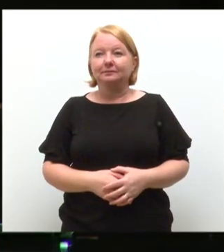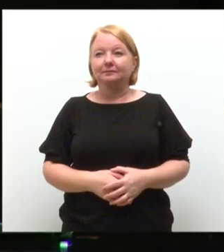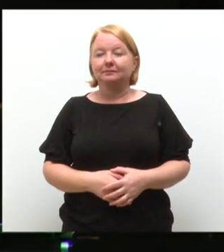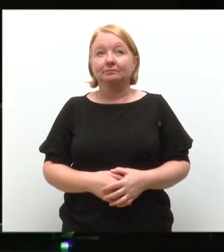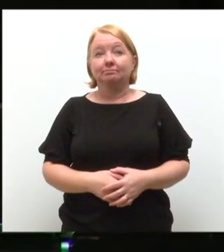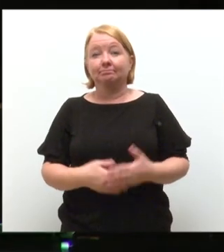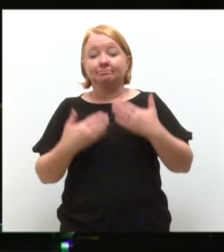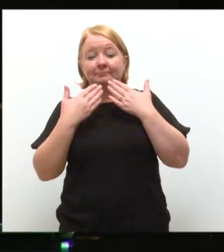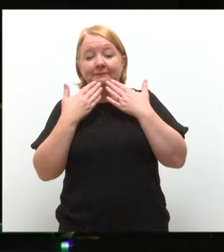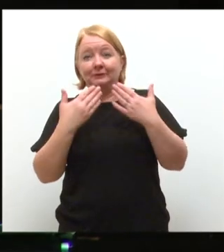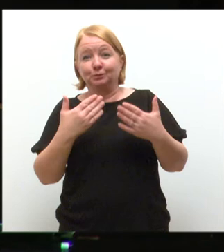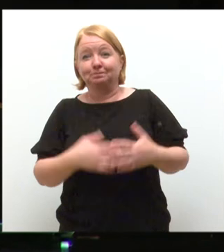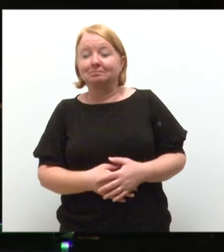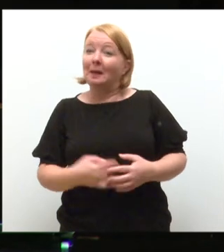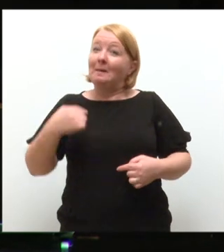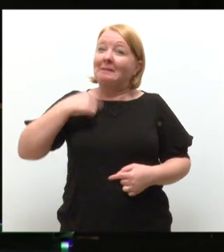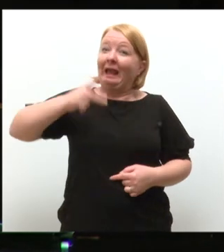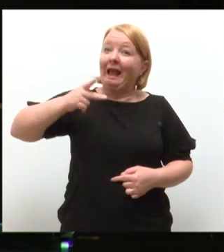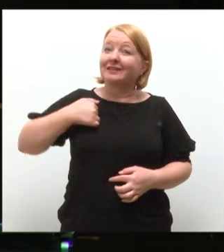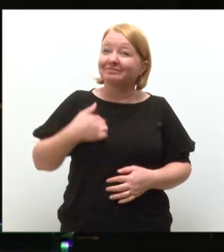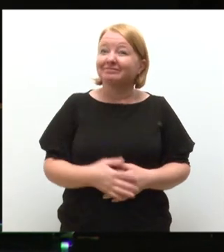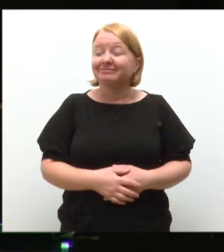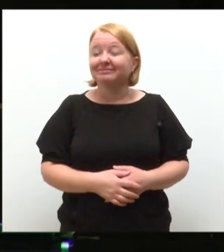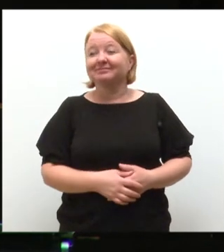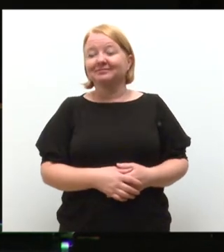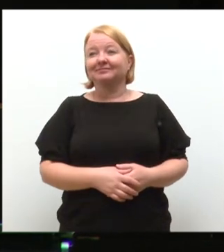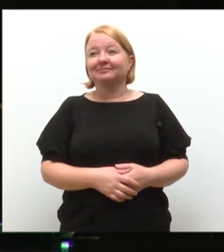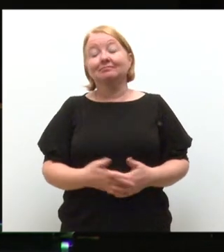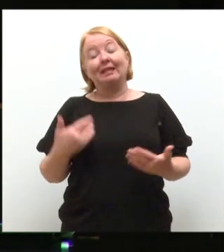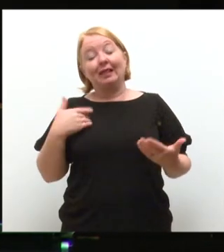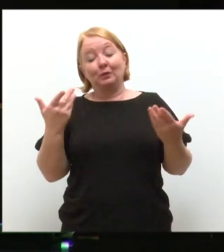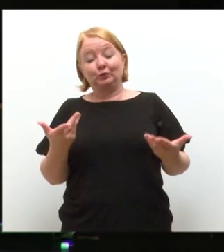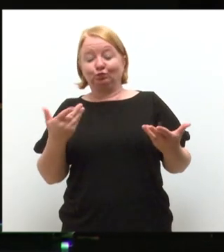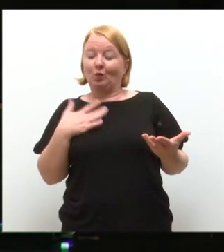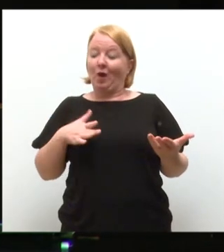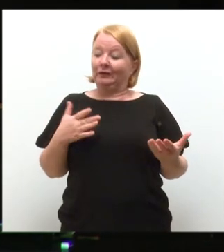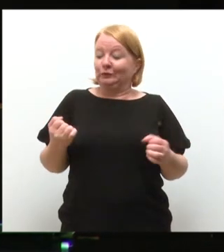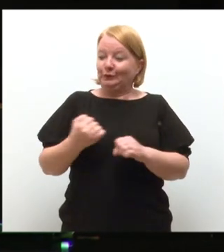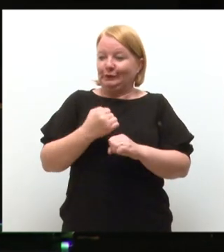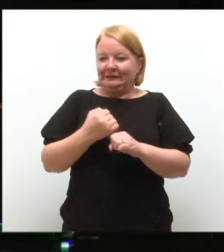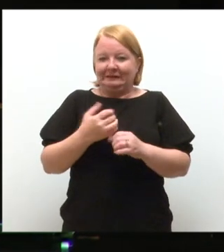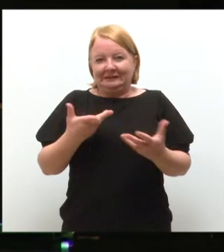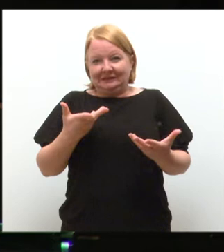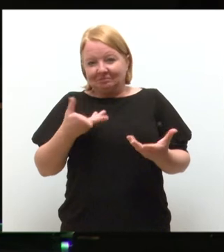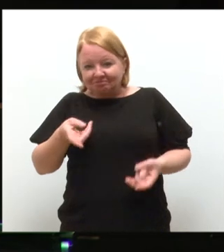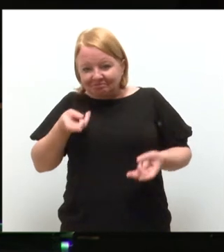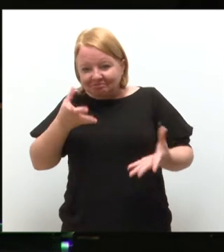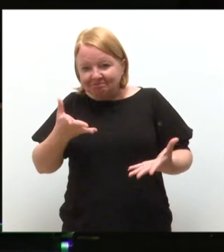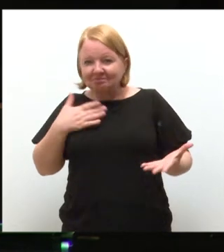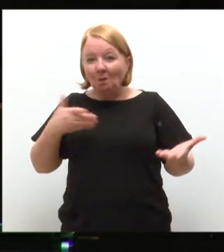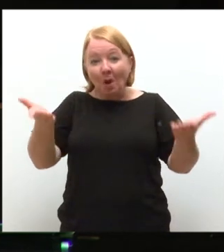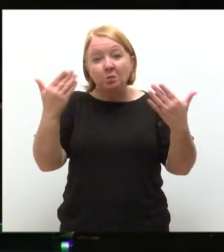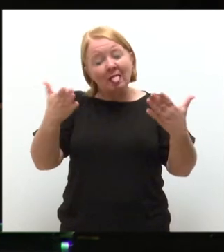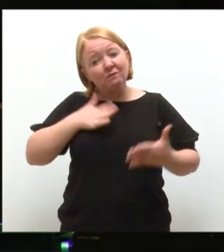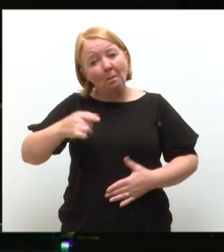Thank you very much. Yes, it's me again. And now I want to give you all a very big welcome from me